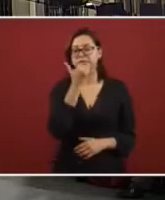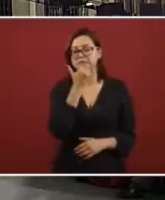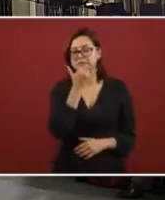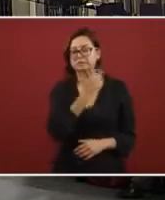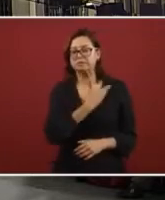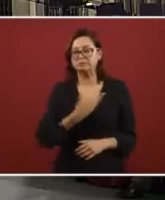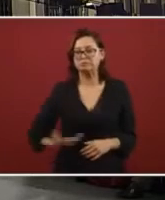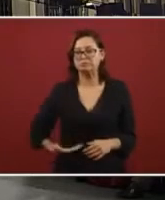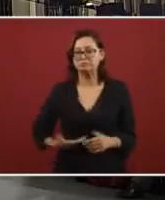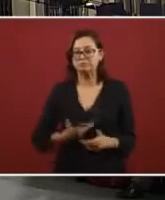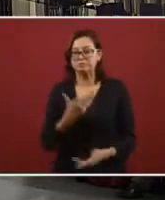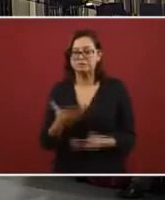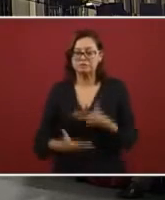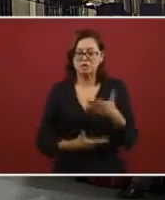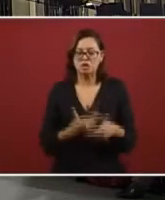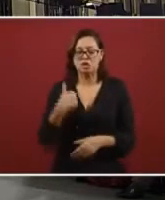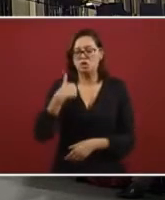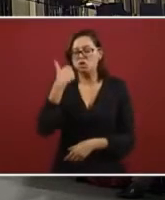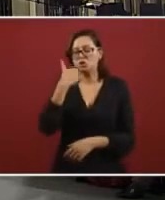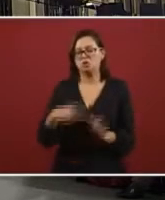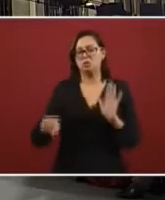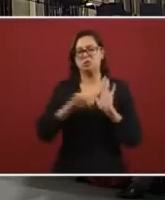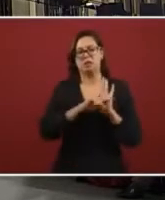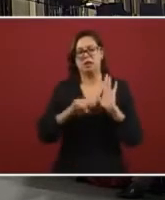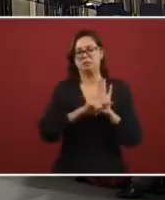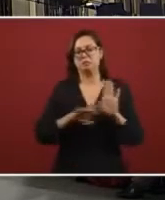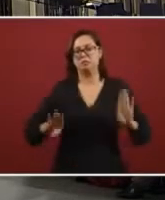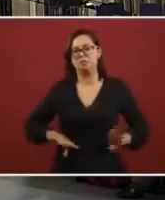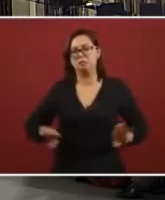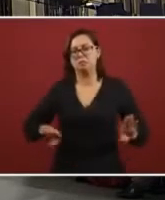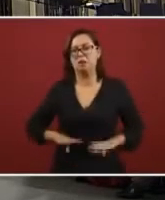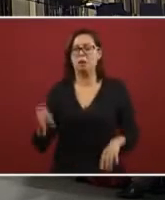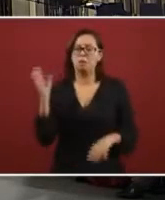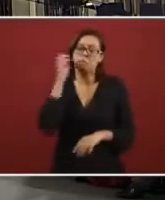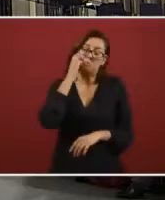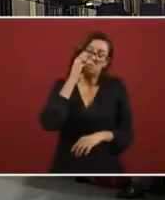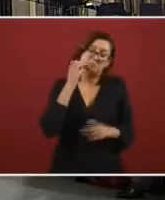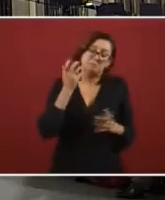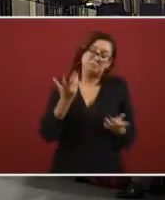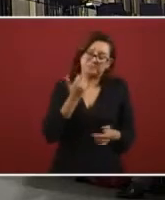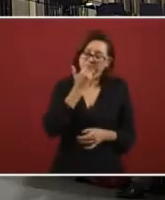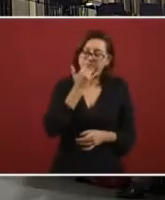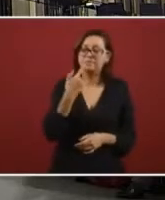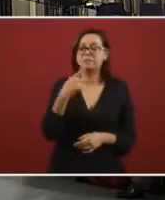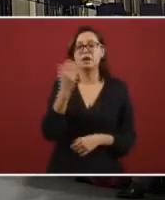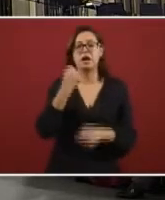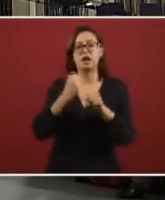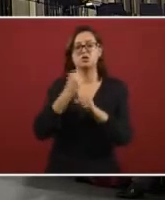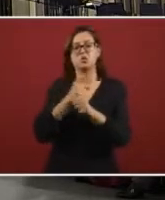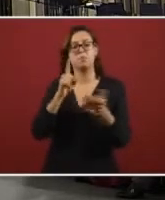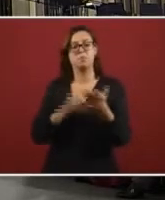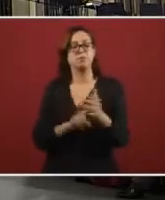excuse me Mr. President but in 1980